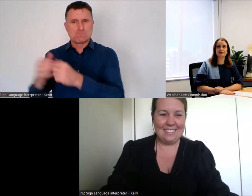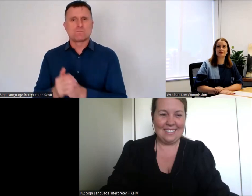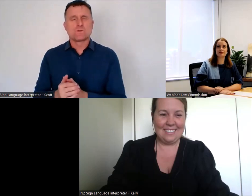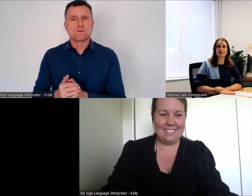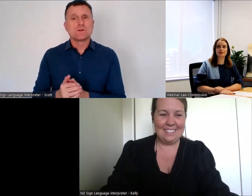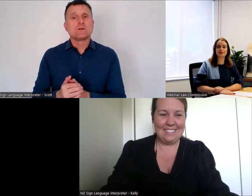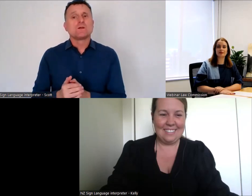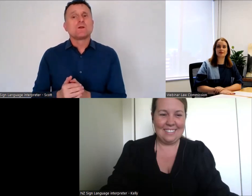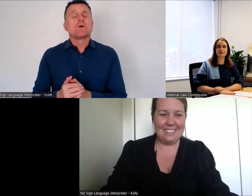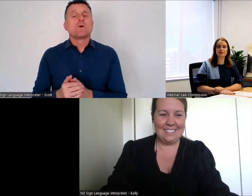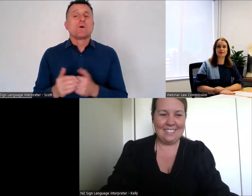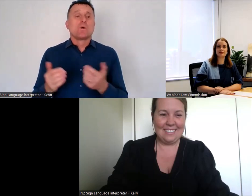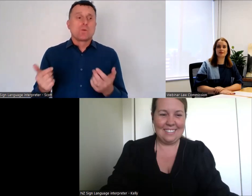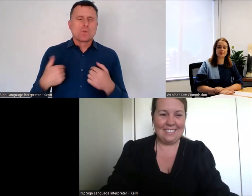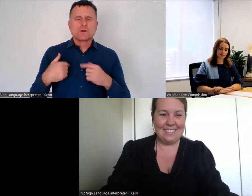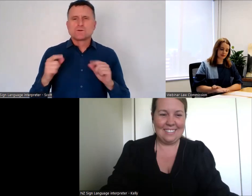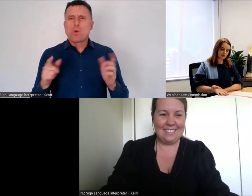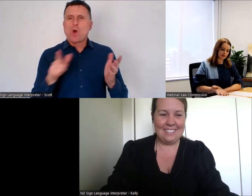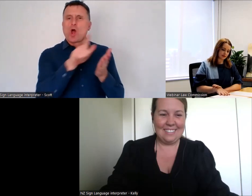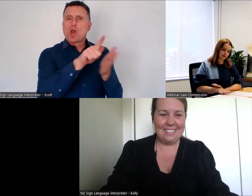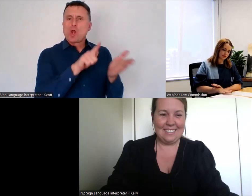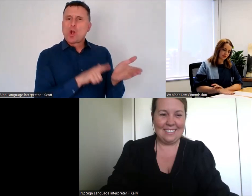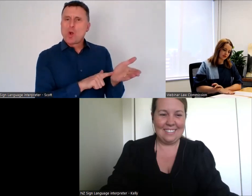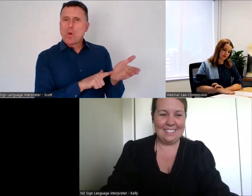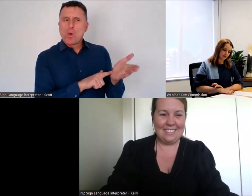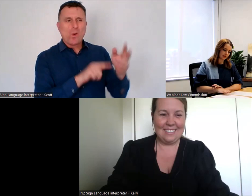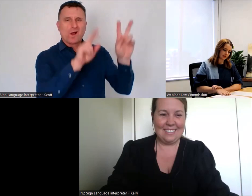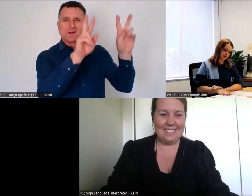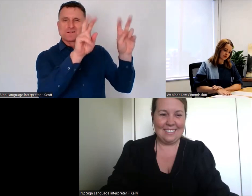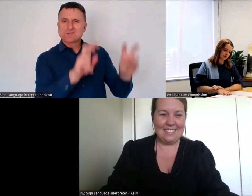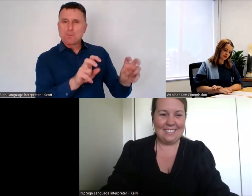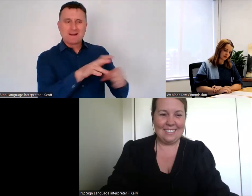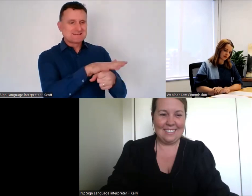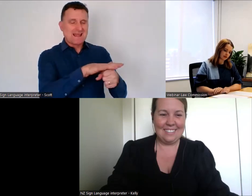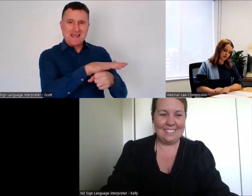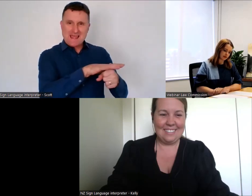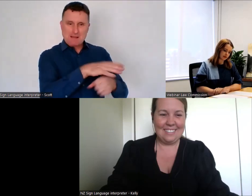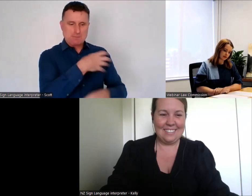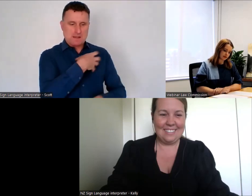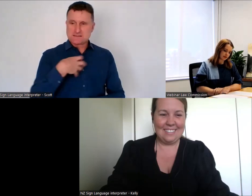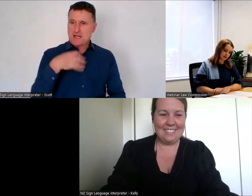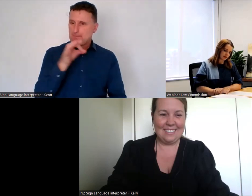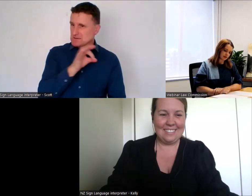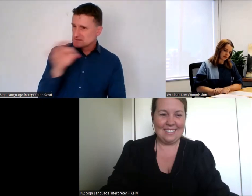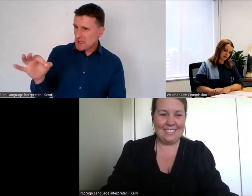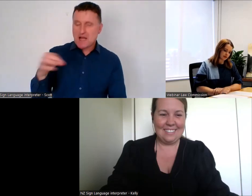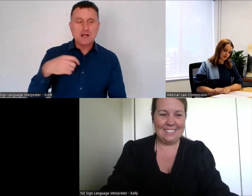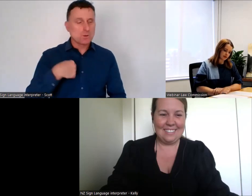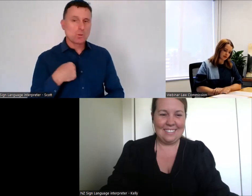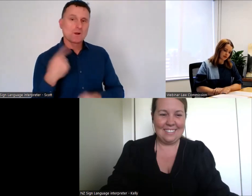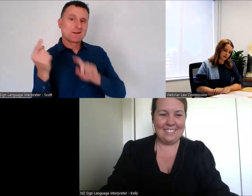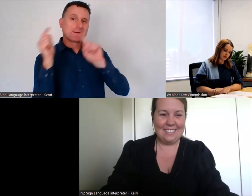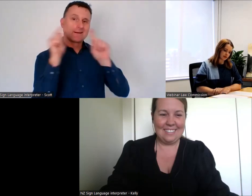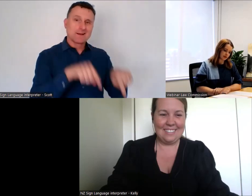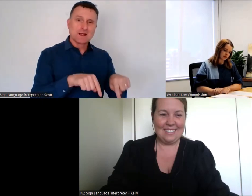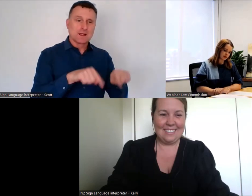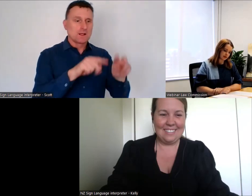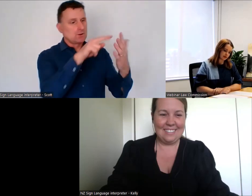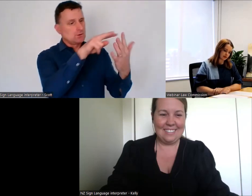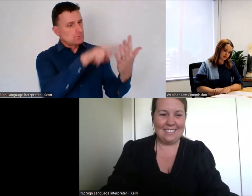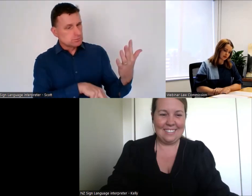review areas of the law that the government asks us to review and to make recommendations for reform.